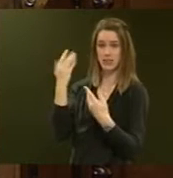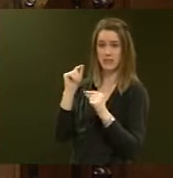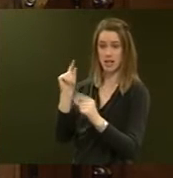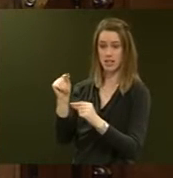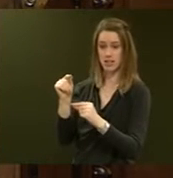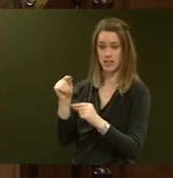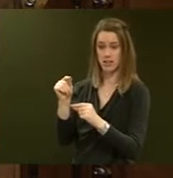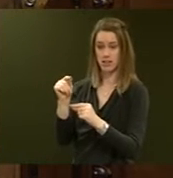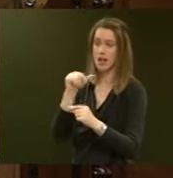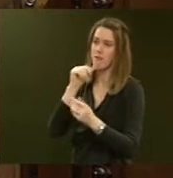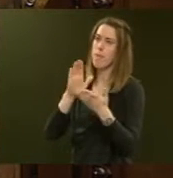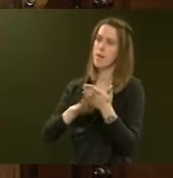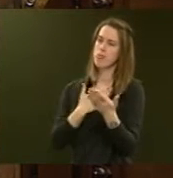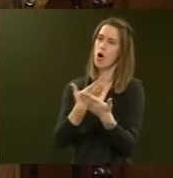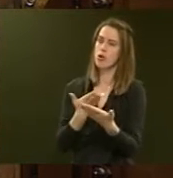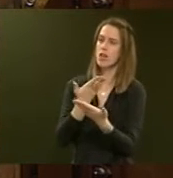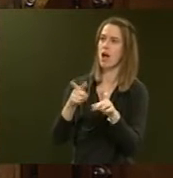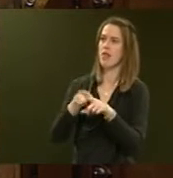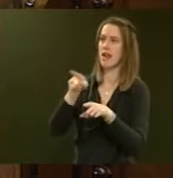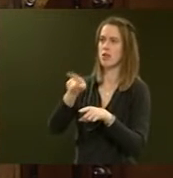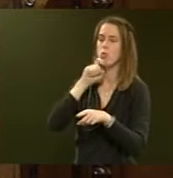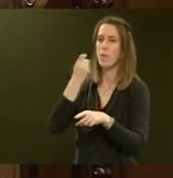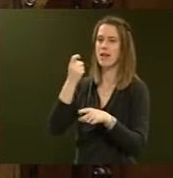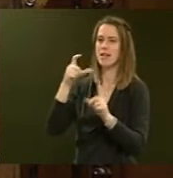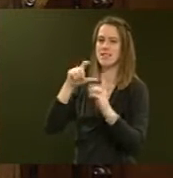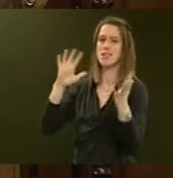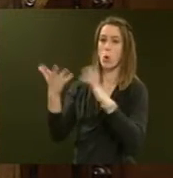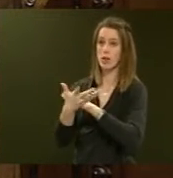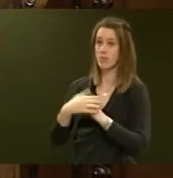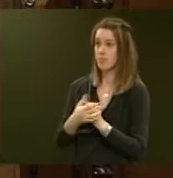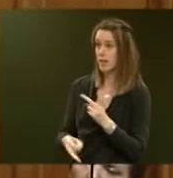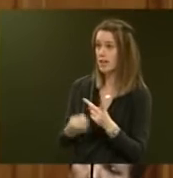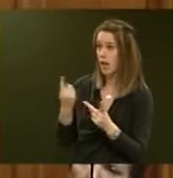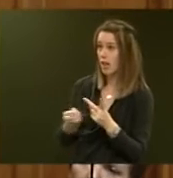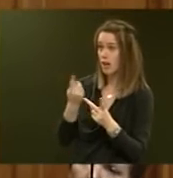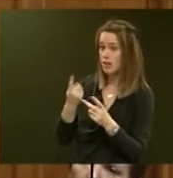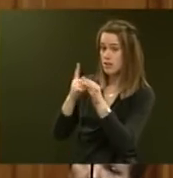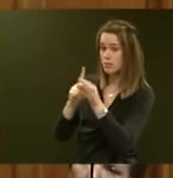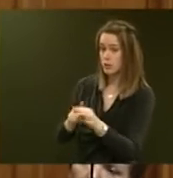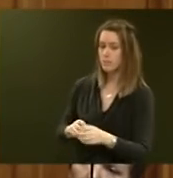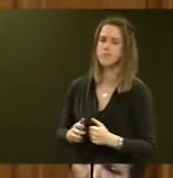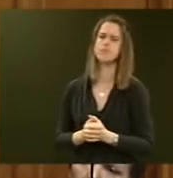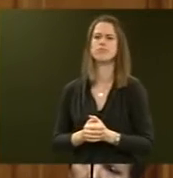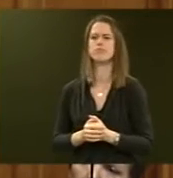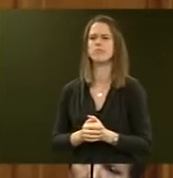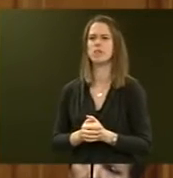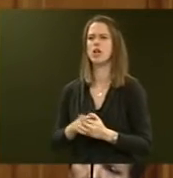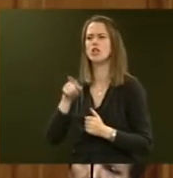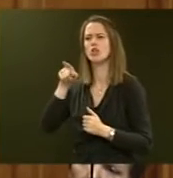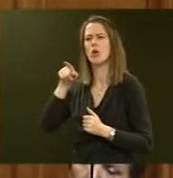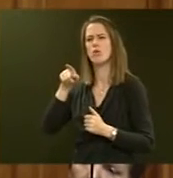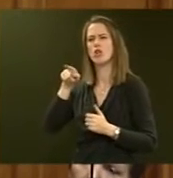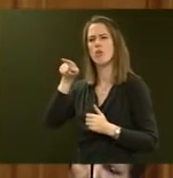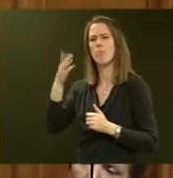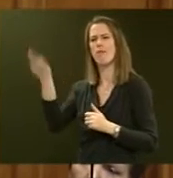with members proposing in that manner as being disorderly. Further supplementary, David Bennett. How does the Minister reconcile his answer